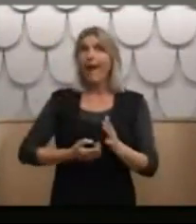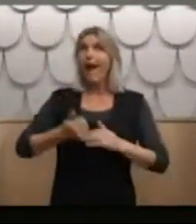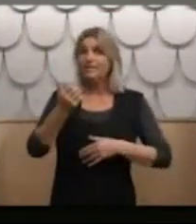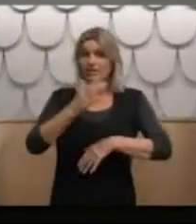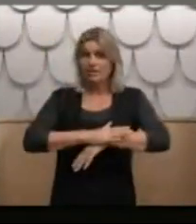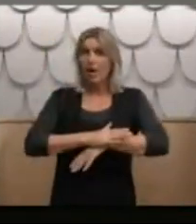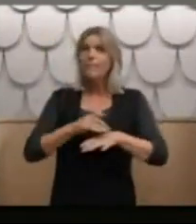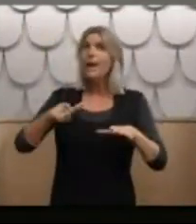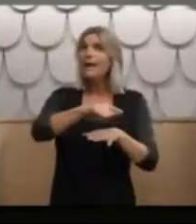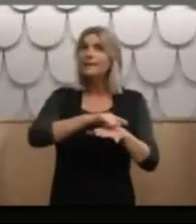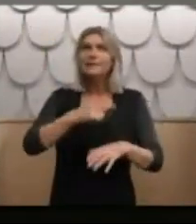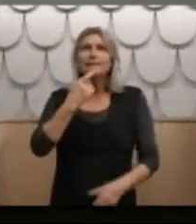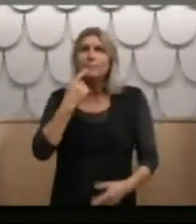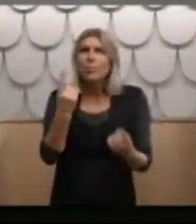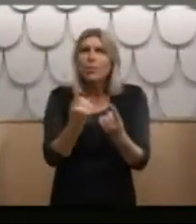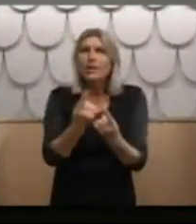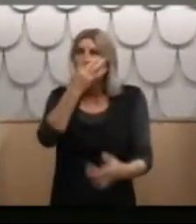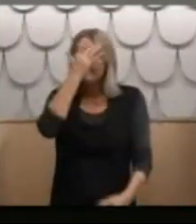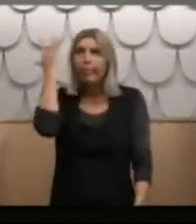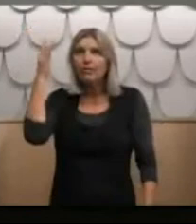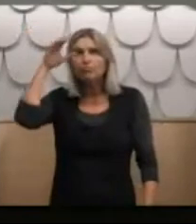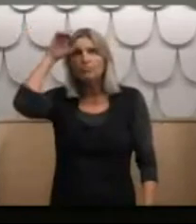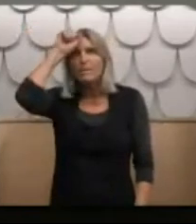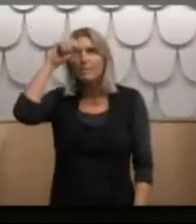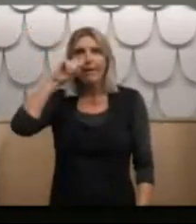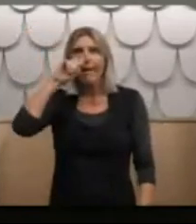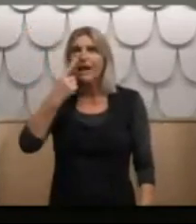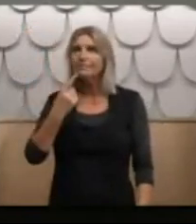remember the simplest things. I believe this is because of the ECT.